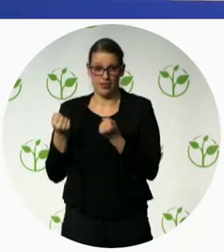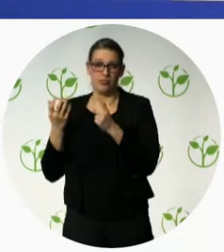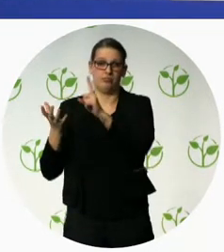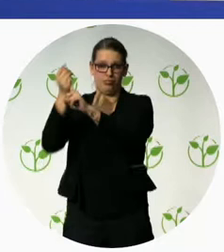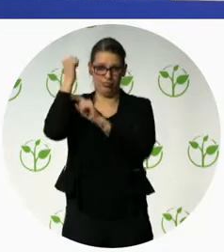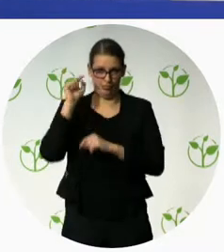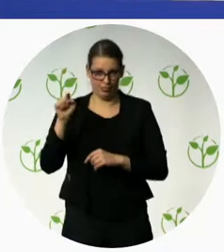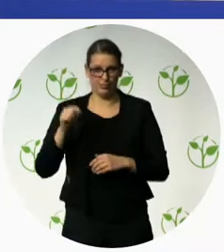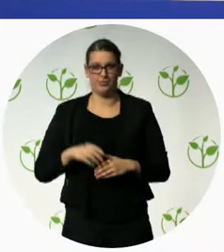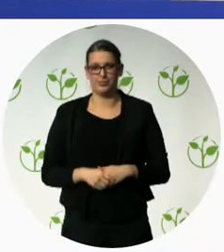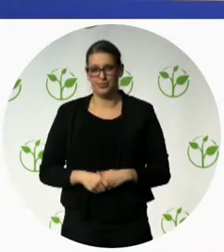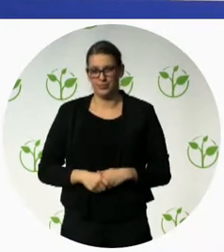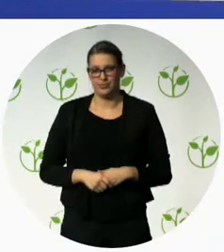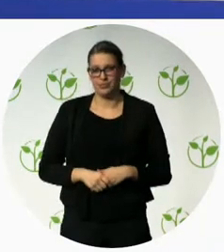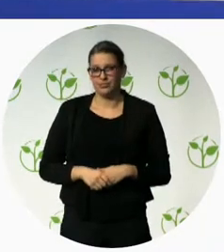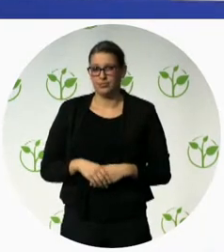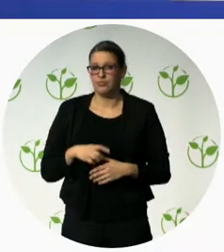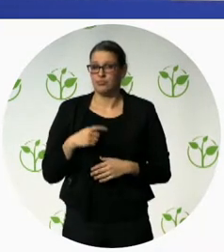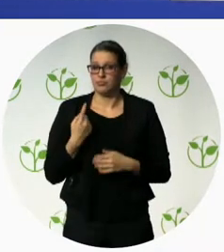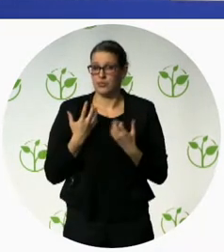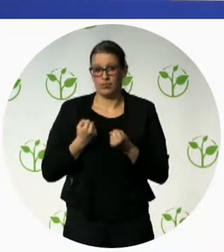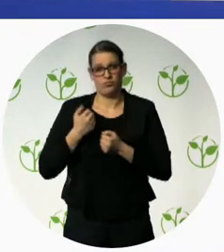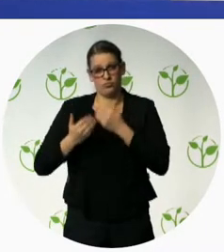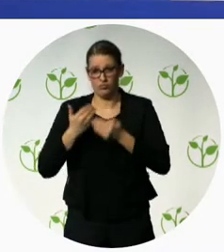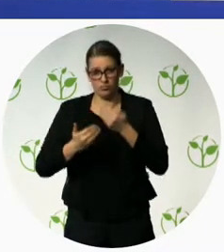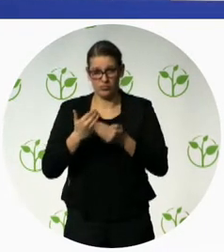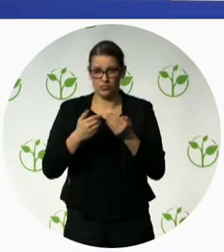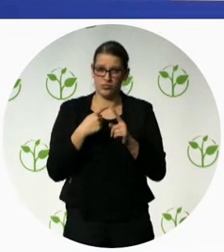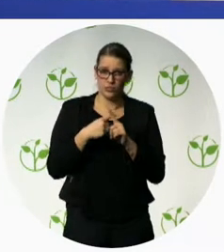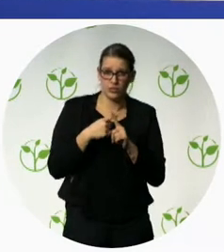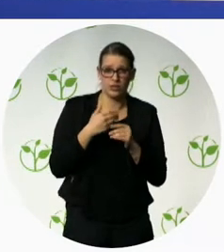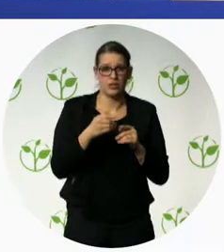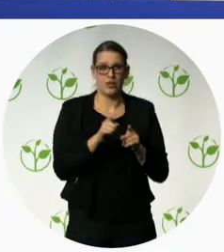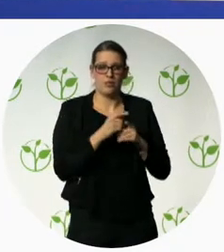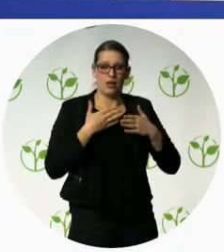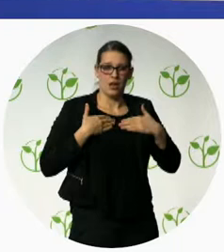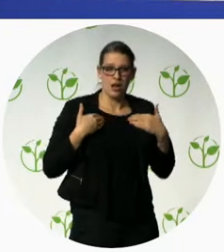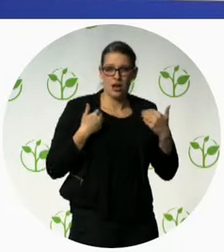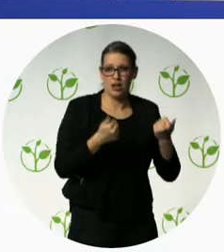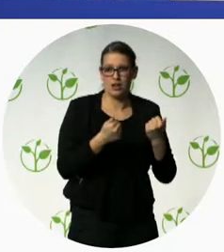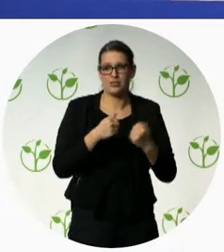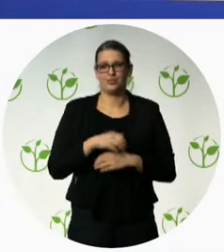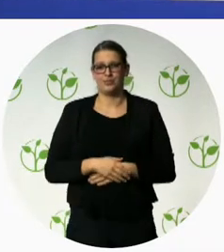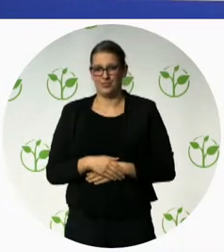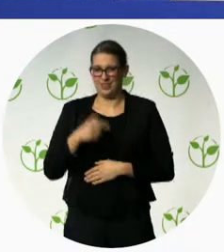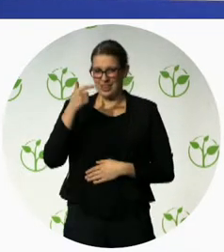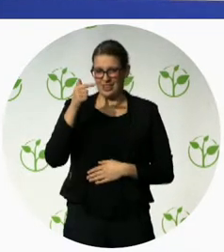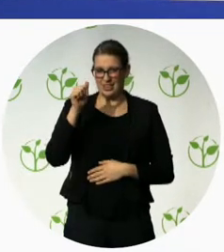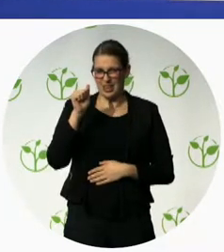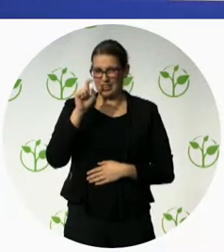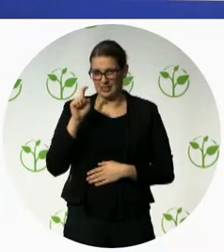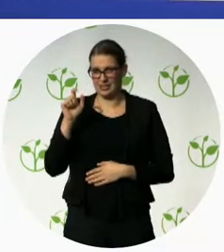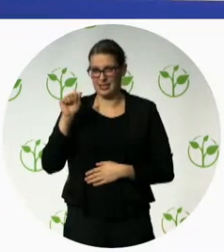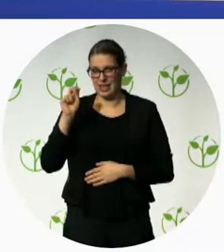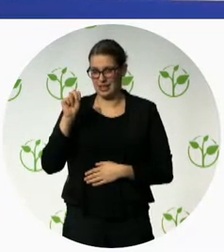Tanzania which was not the case until now thanks to the platform and the policy that is being drafted